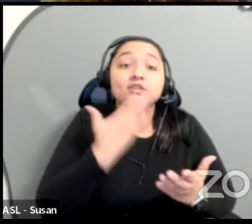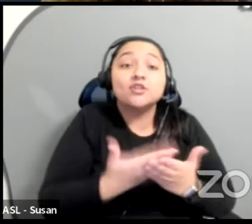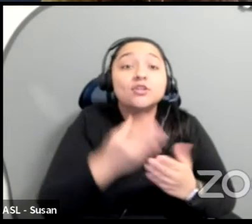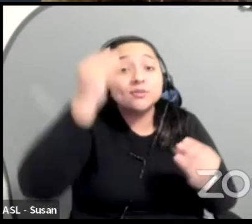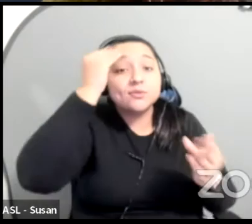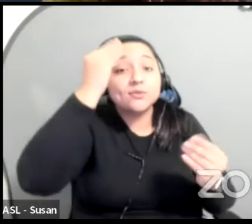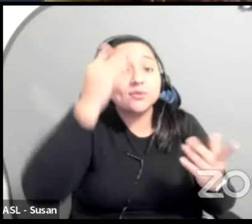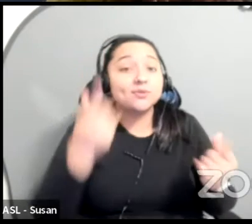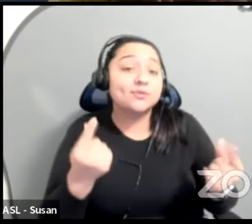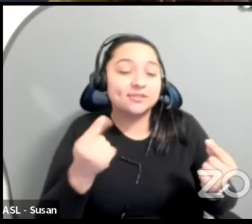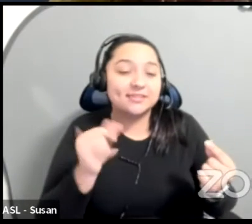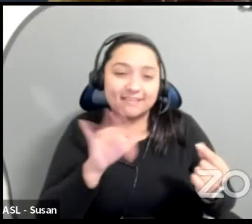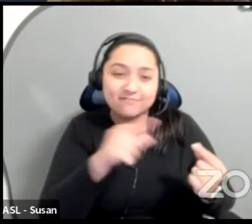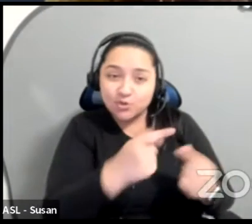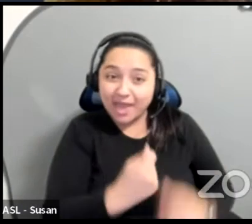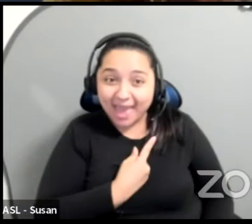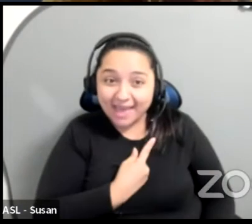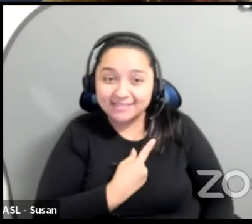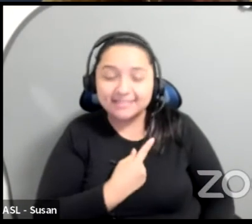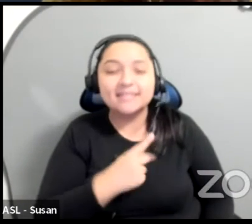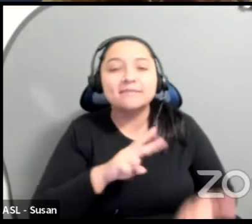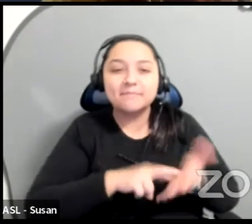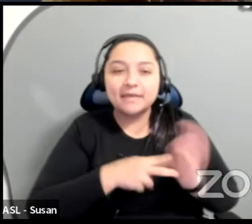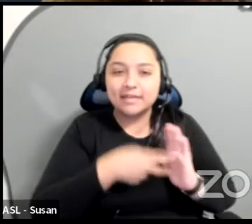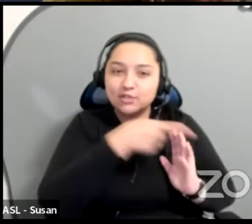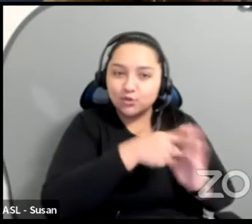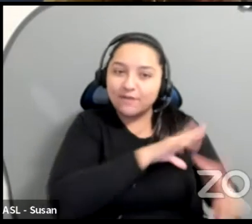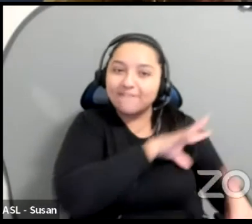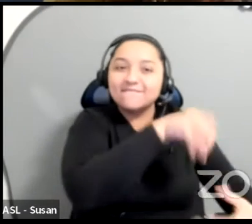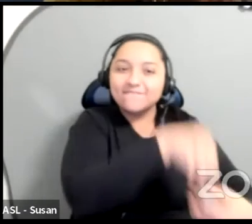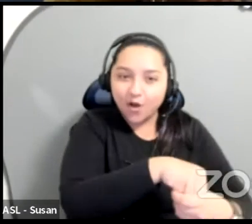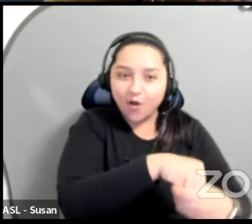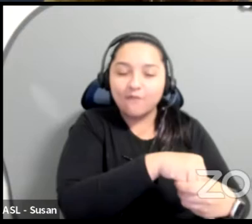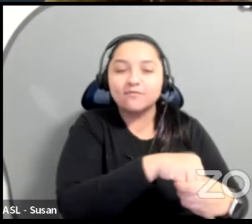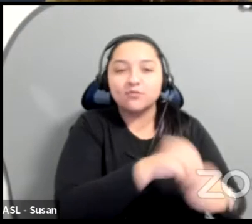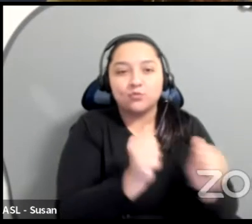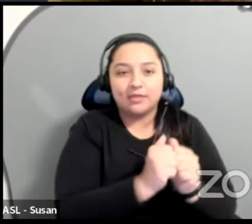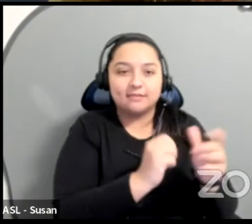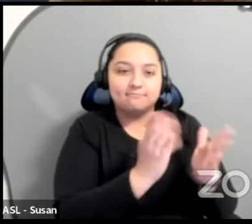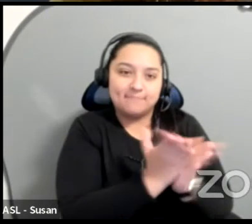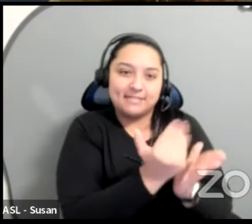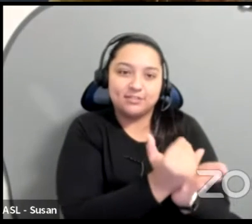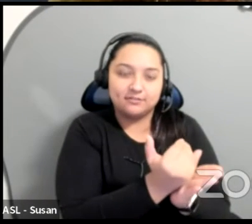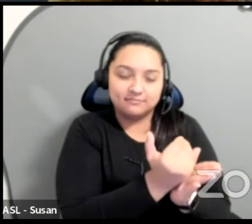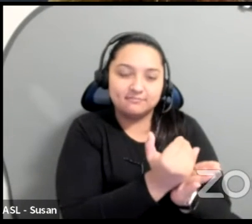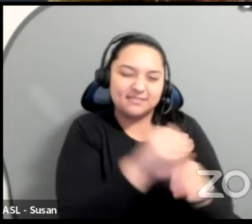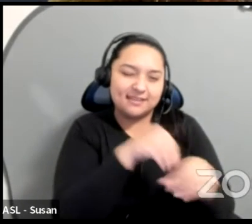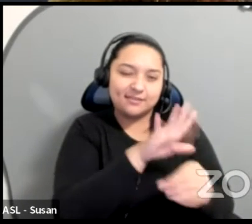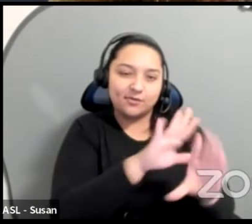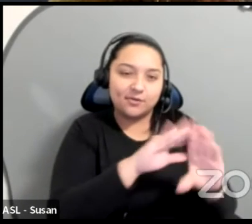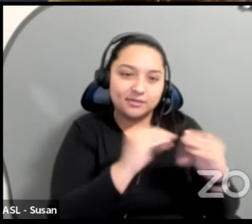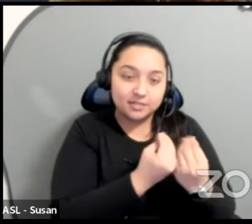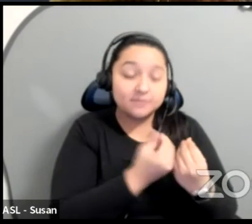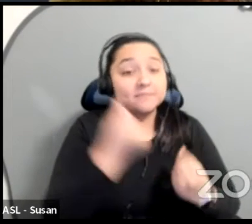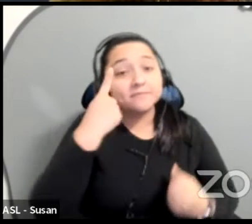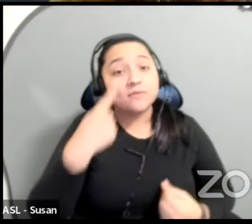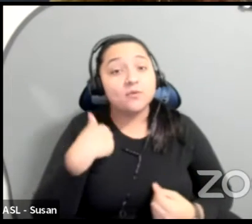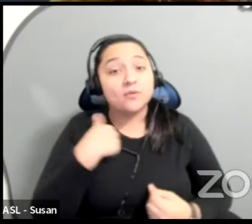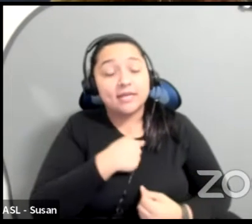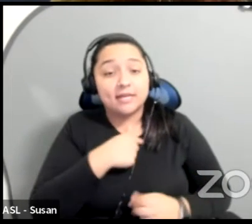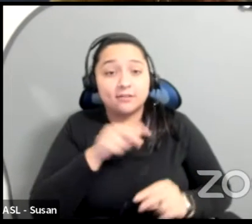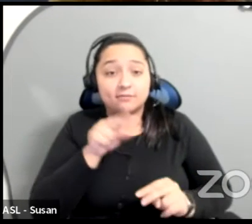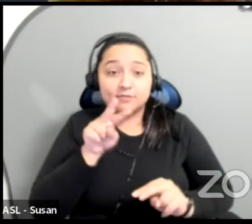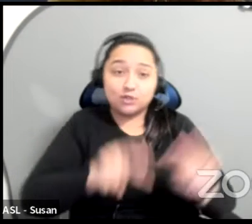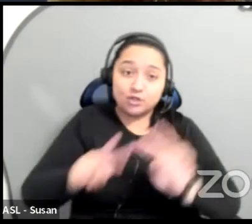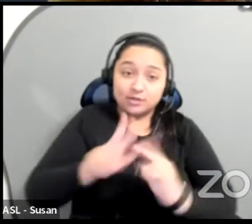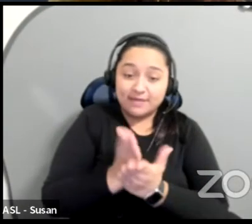asking this question, you have some involvement with the budget of your organization, we guess a lot with budgets. Like, I